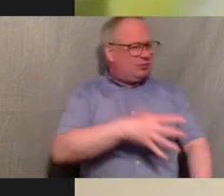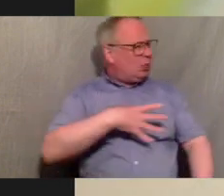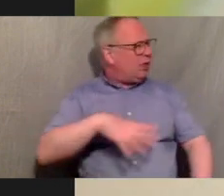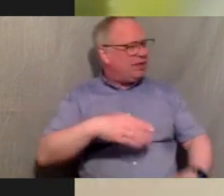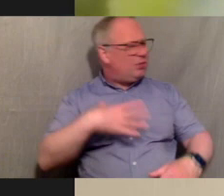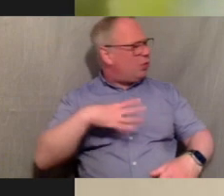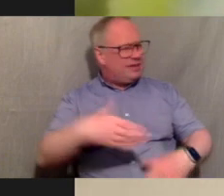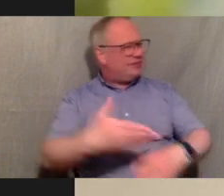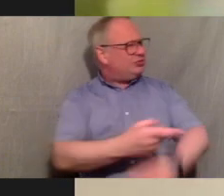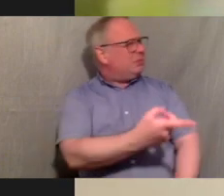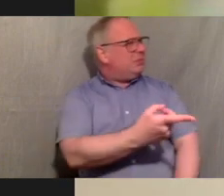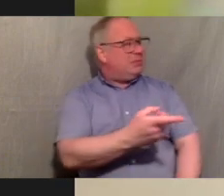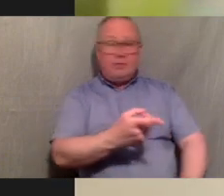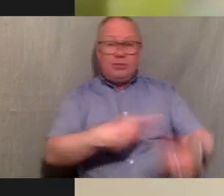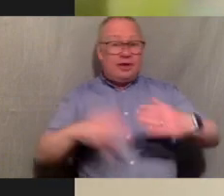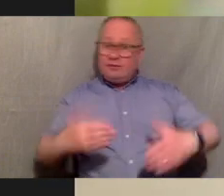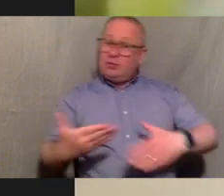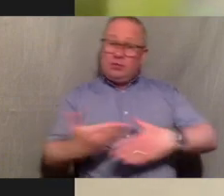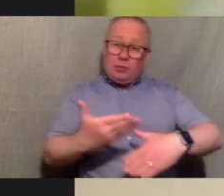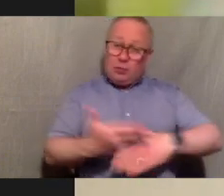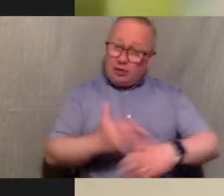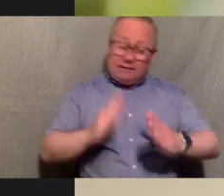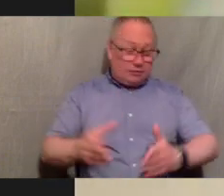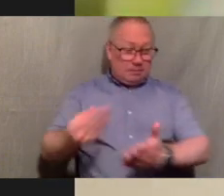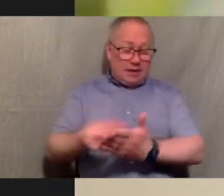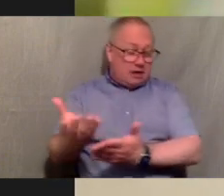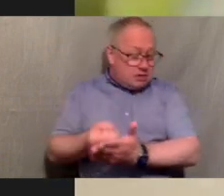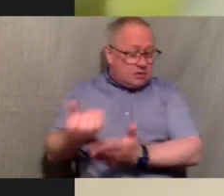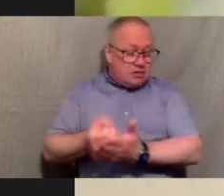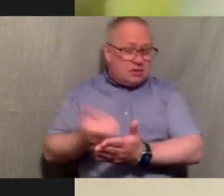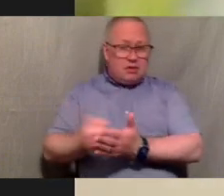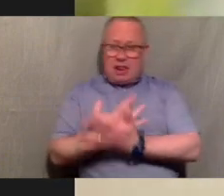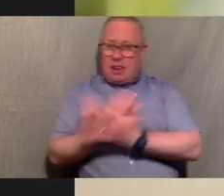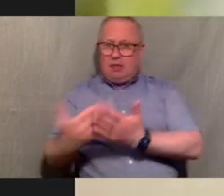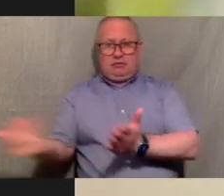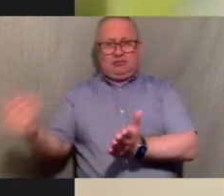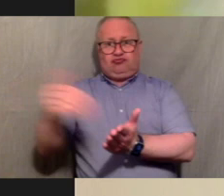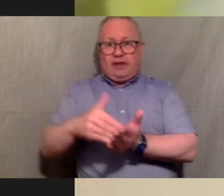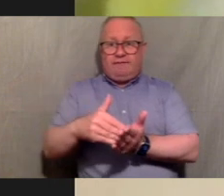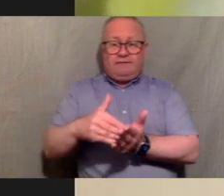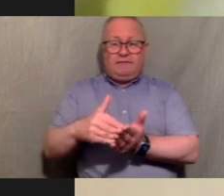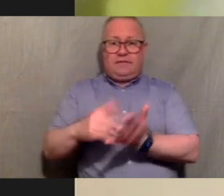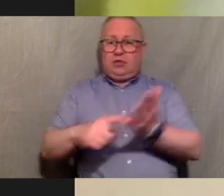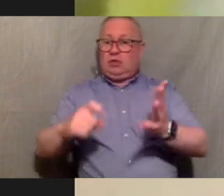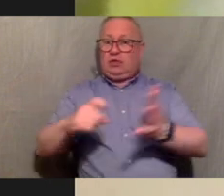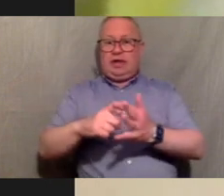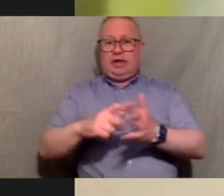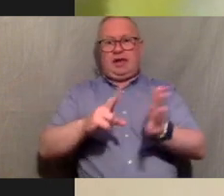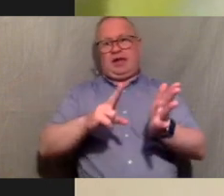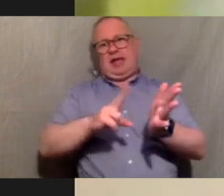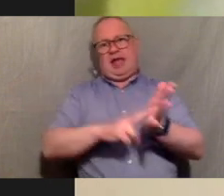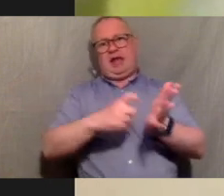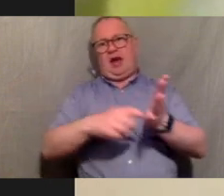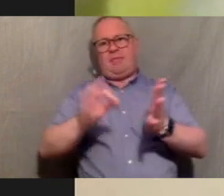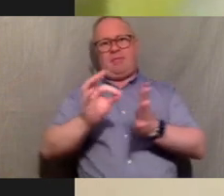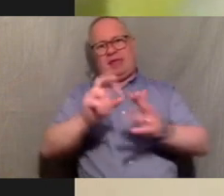survive we need to pay our bills we still need to live just like you because a lot of people come to the uk with no recourse public funding so they literally have no choice but to take